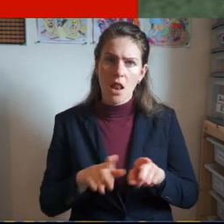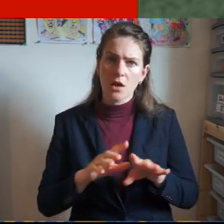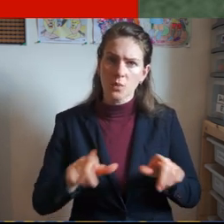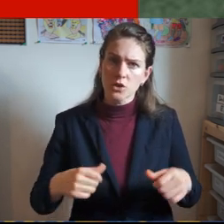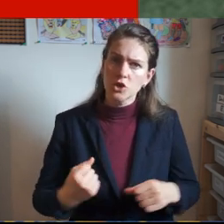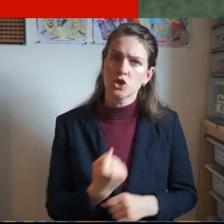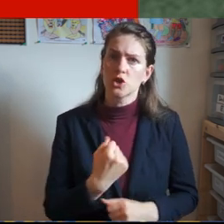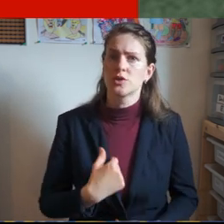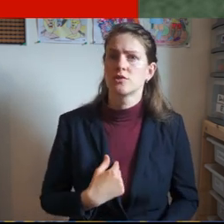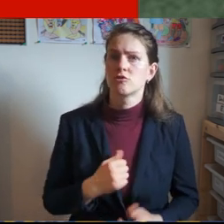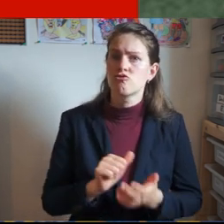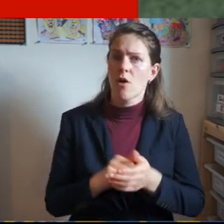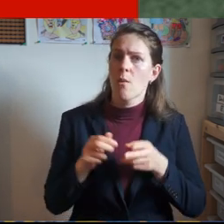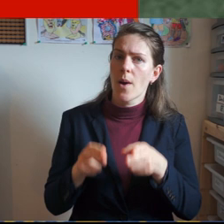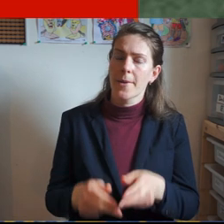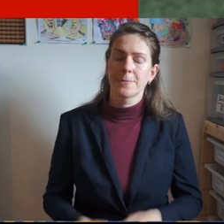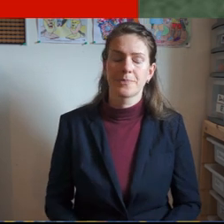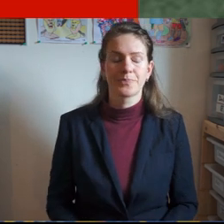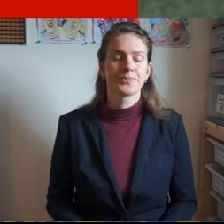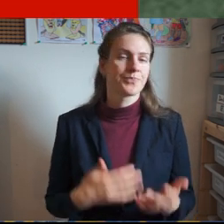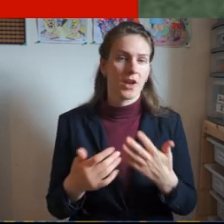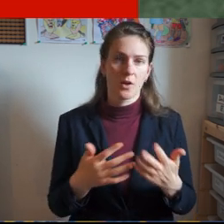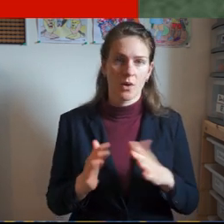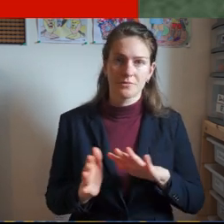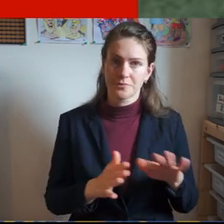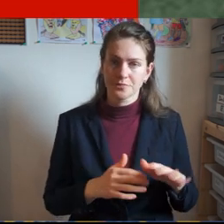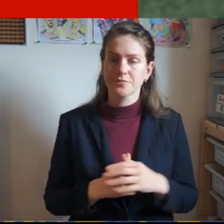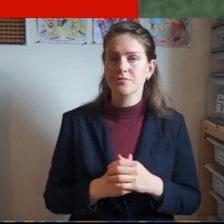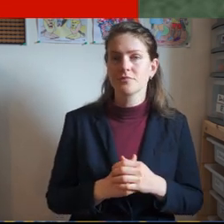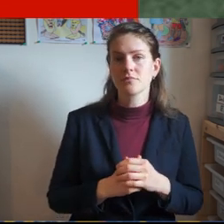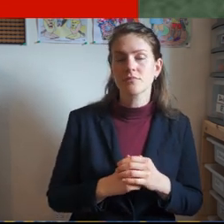Anyhow, we want to use today for our lesson